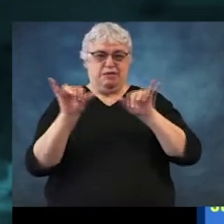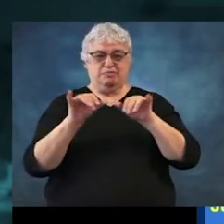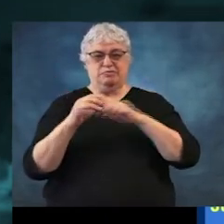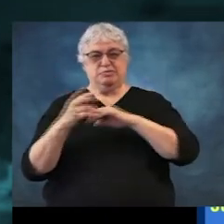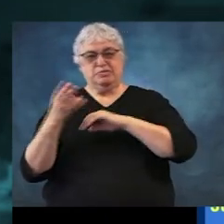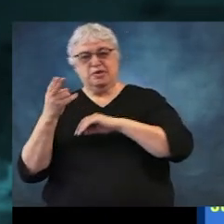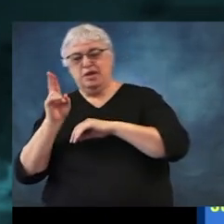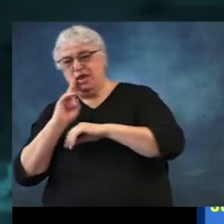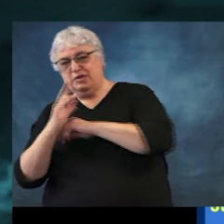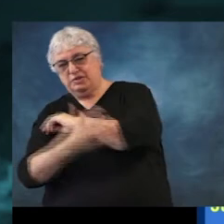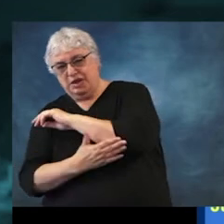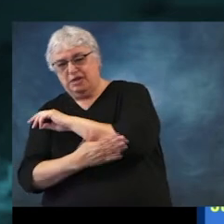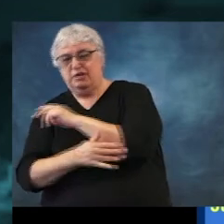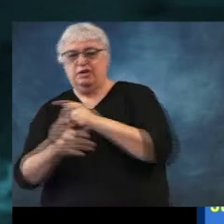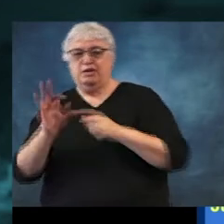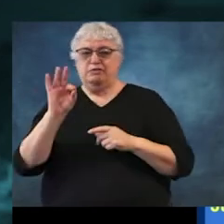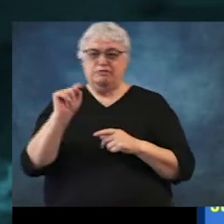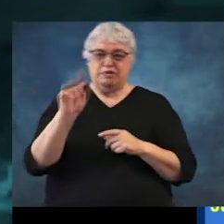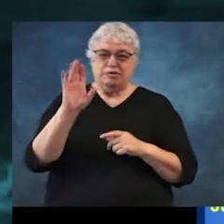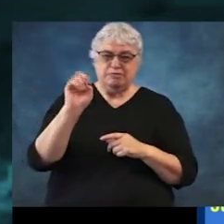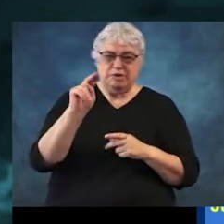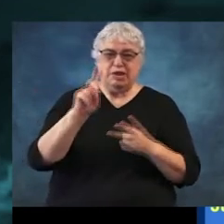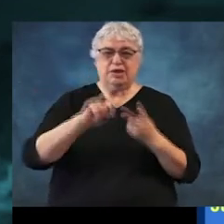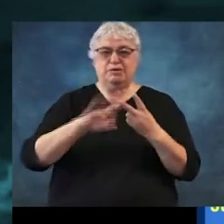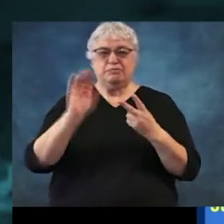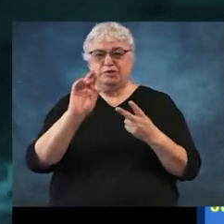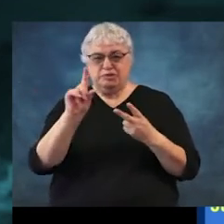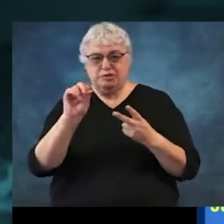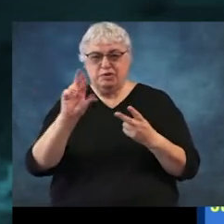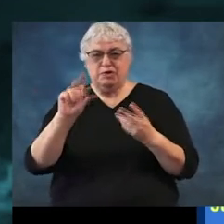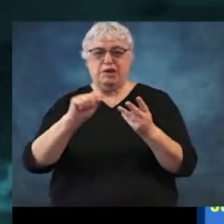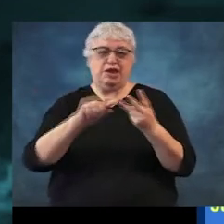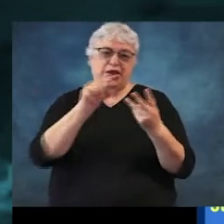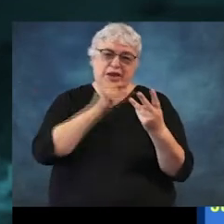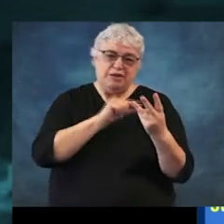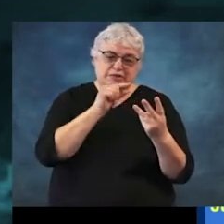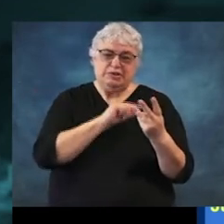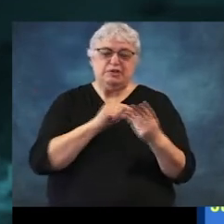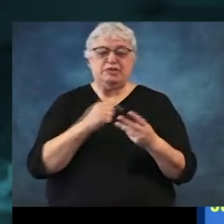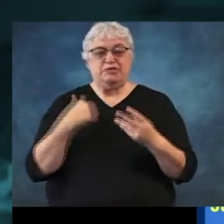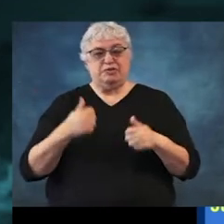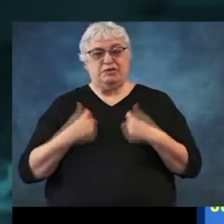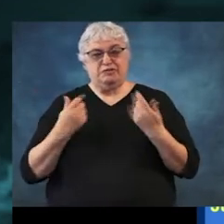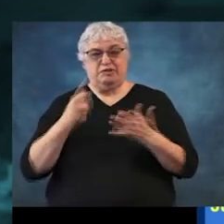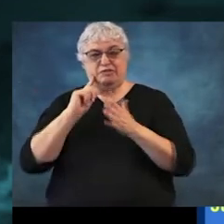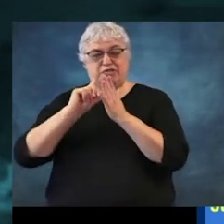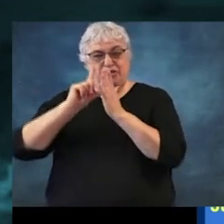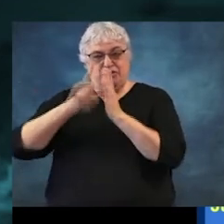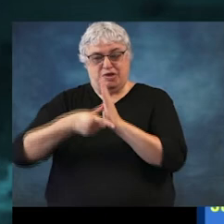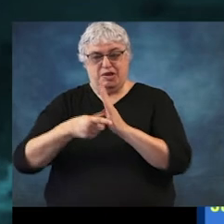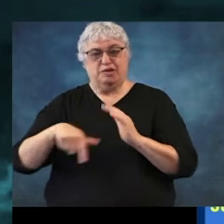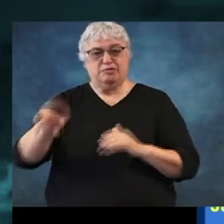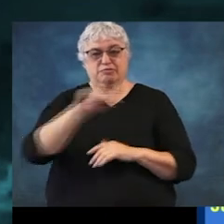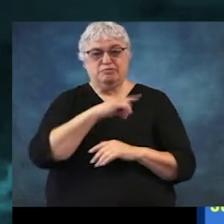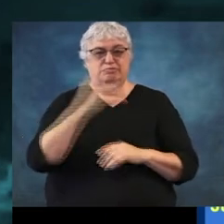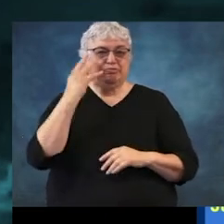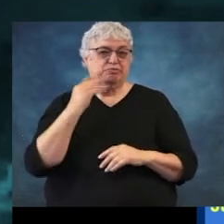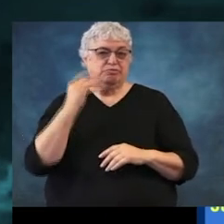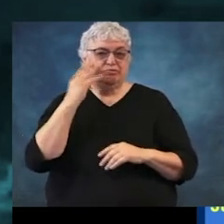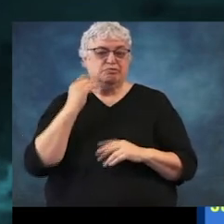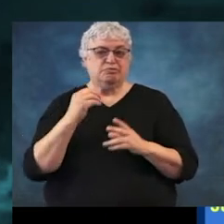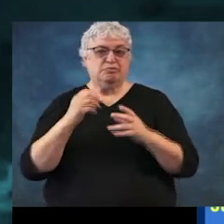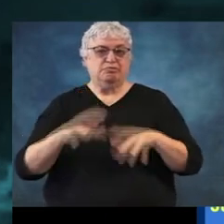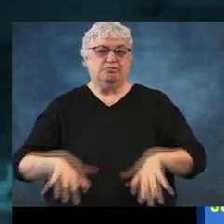Harris County and in Fort Bend or Brazoria or Galveston County. So if you've lived here for a while, you've been through some really significant